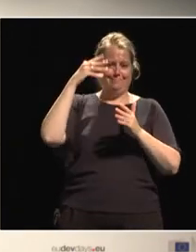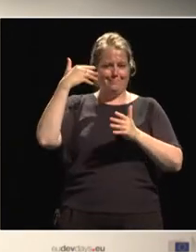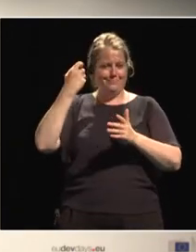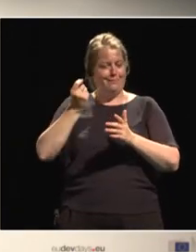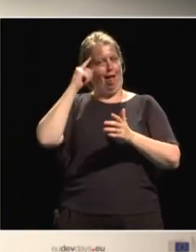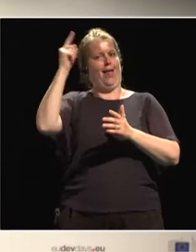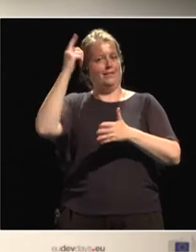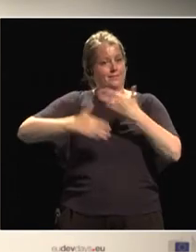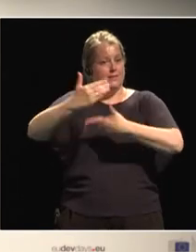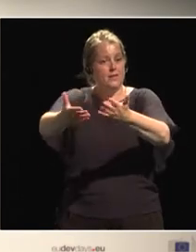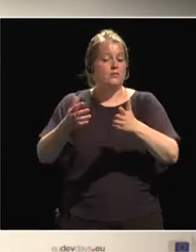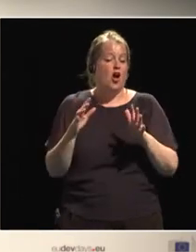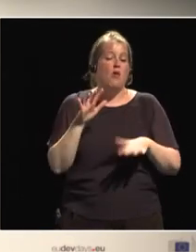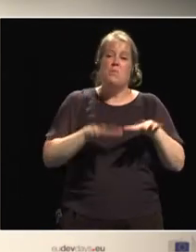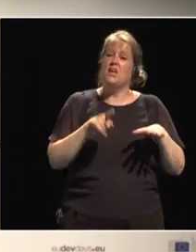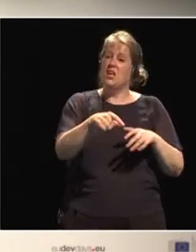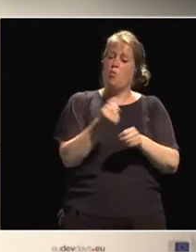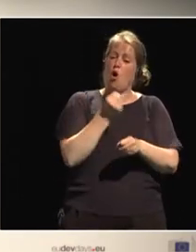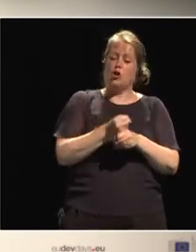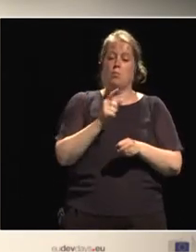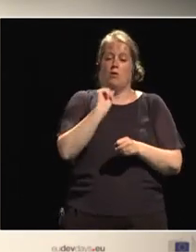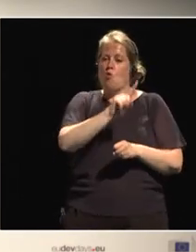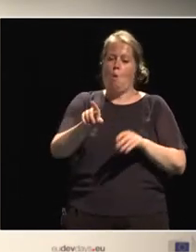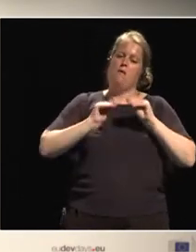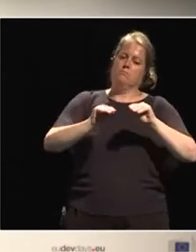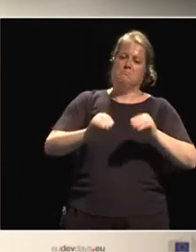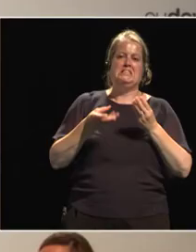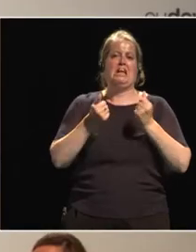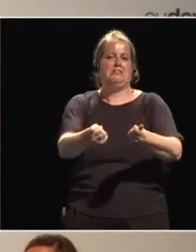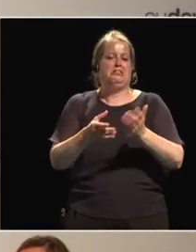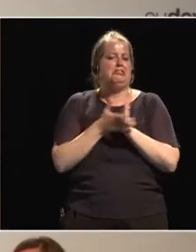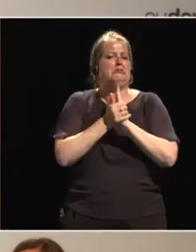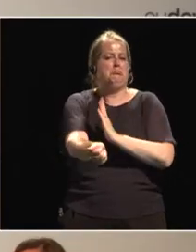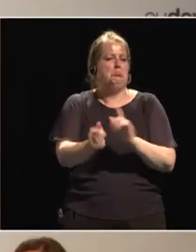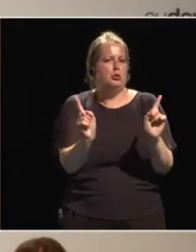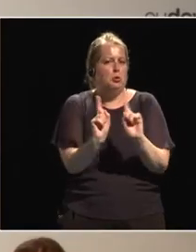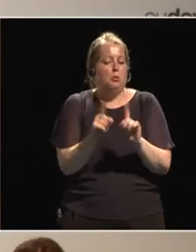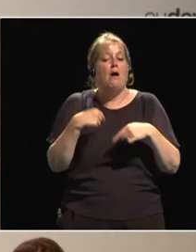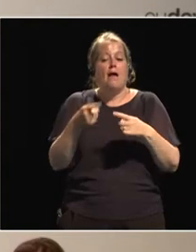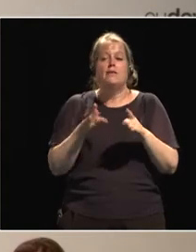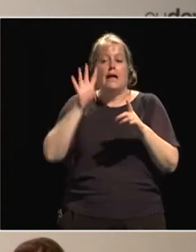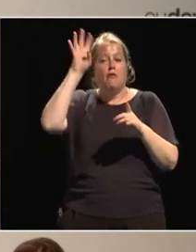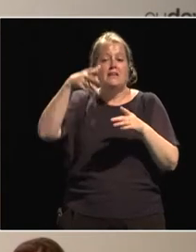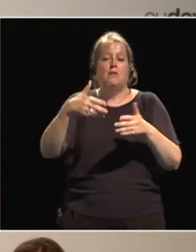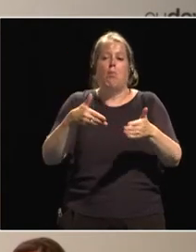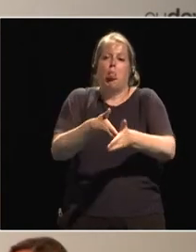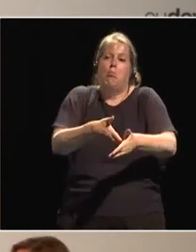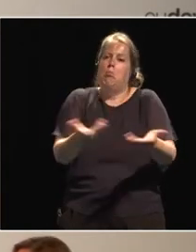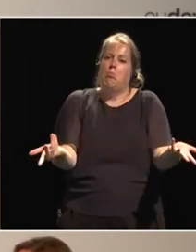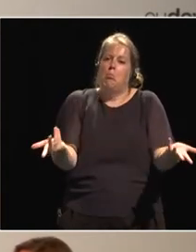even if they're working but they're not being taught those skills, they're not going to be able to produce further innovation that will help in the region.